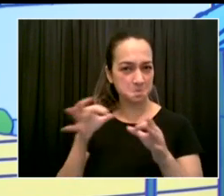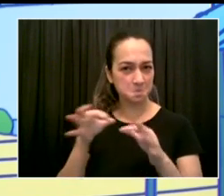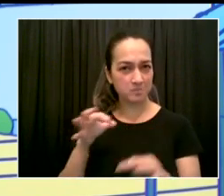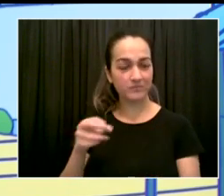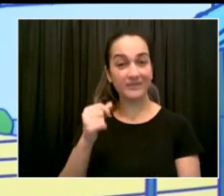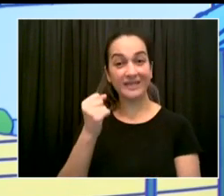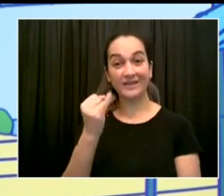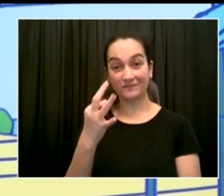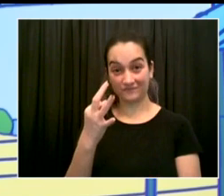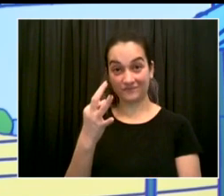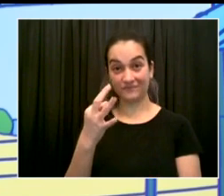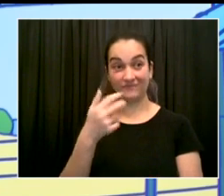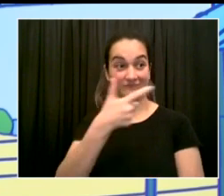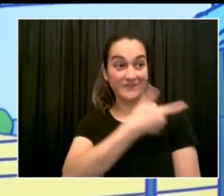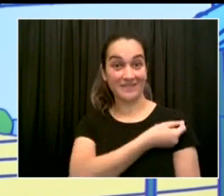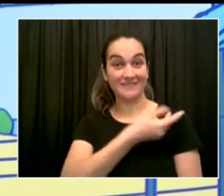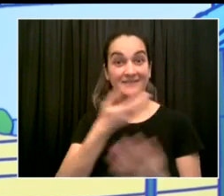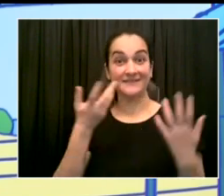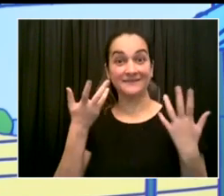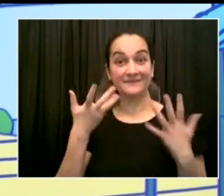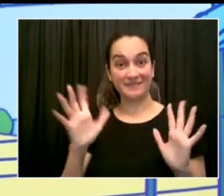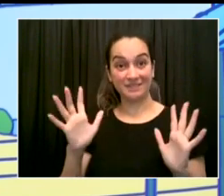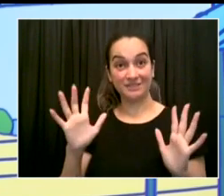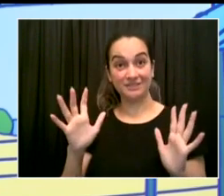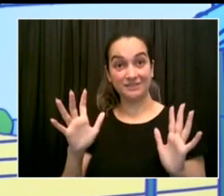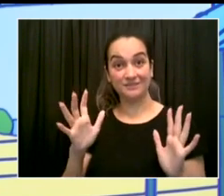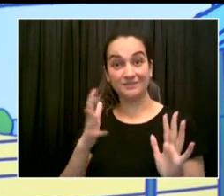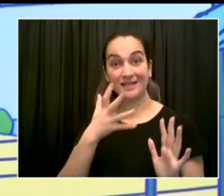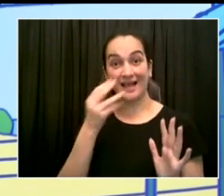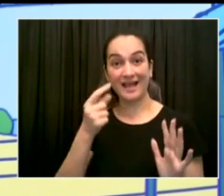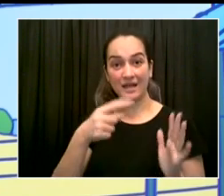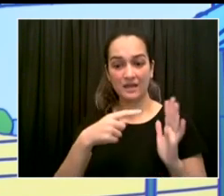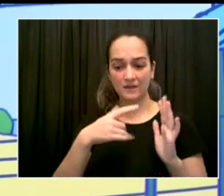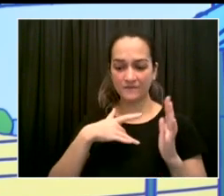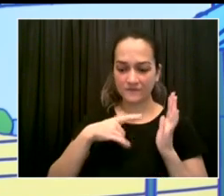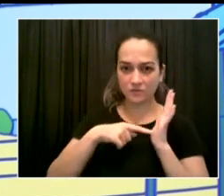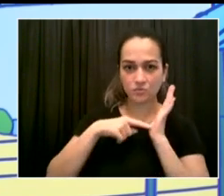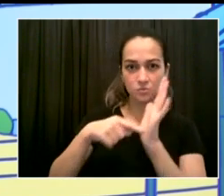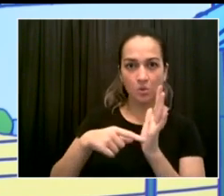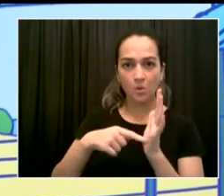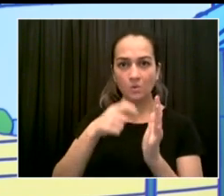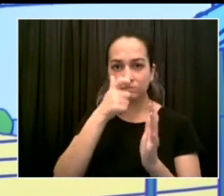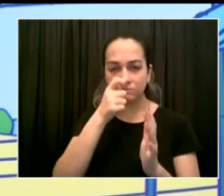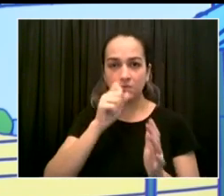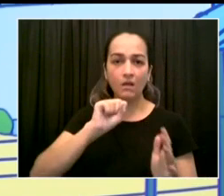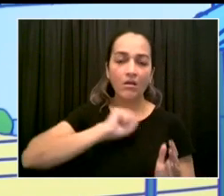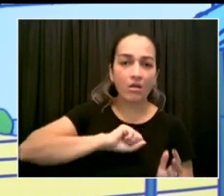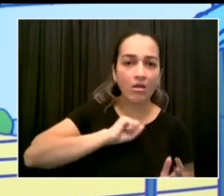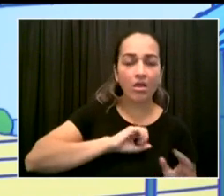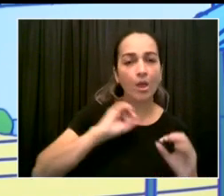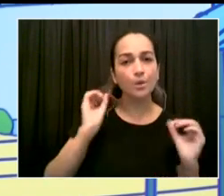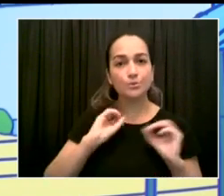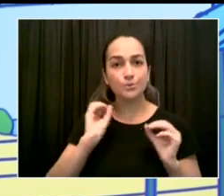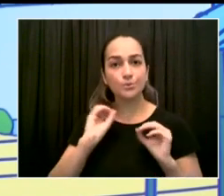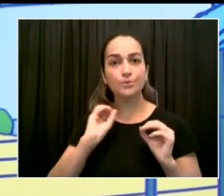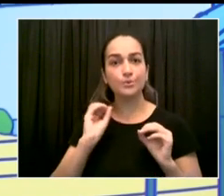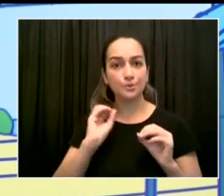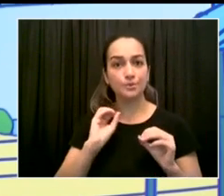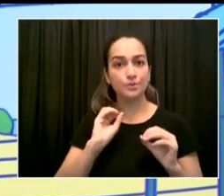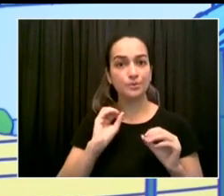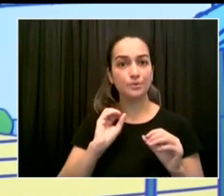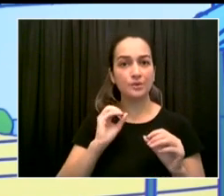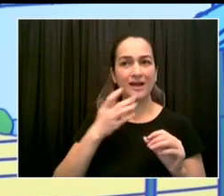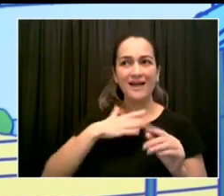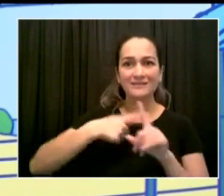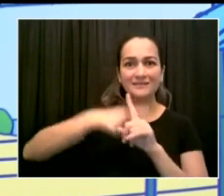adult or child, even if there's been contact, they're going to stay in school. So I don't want people